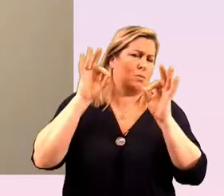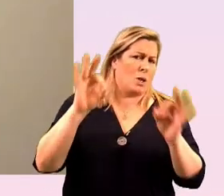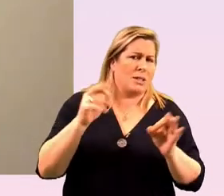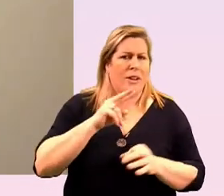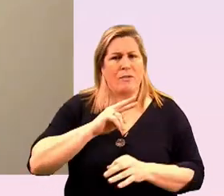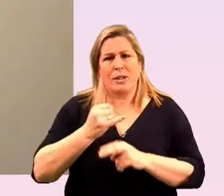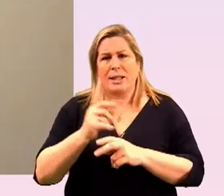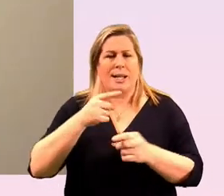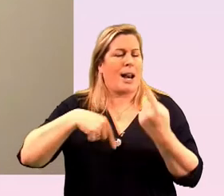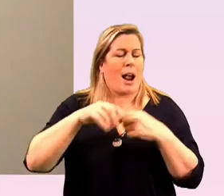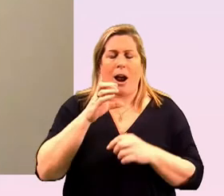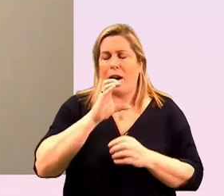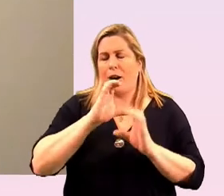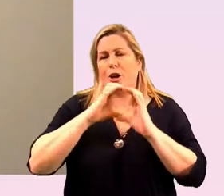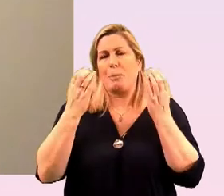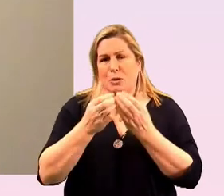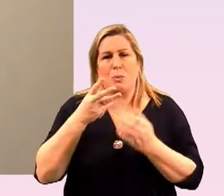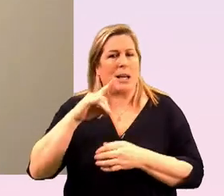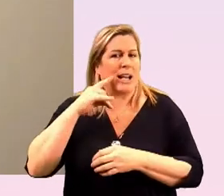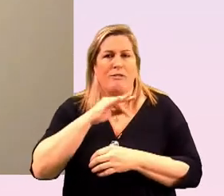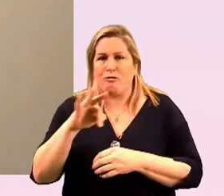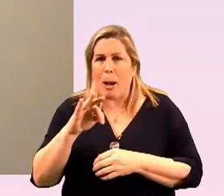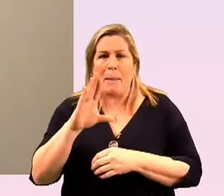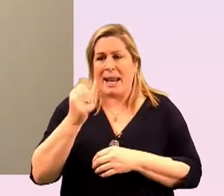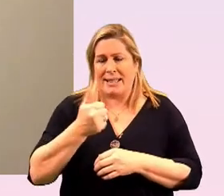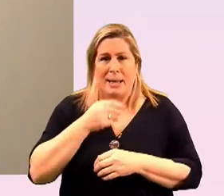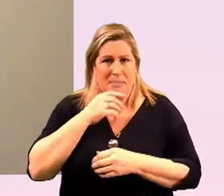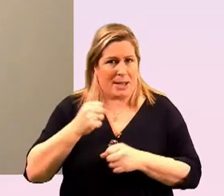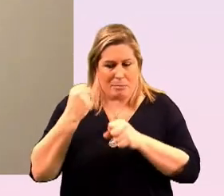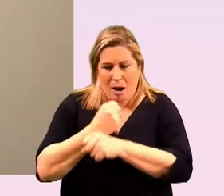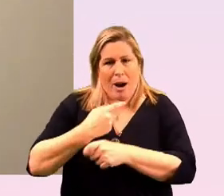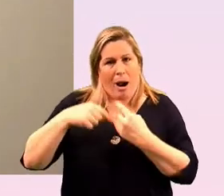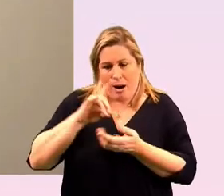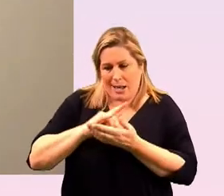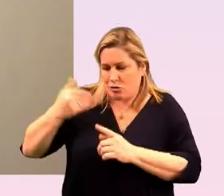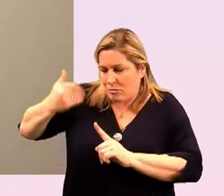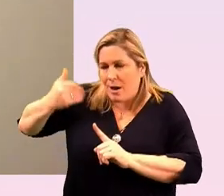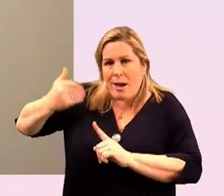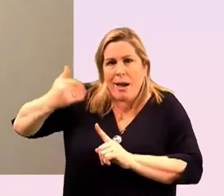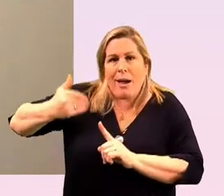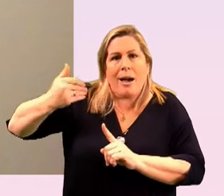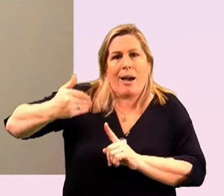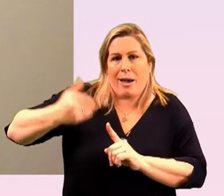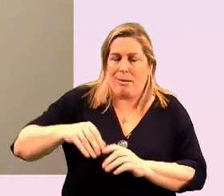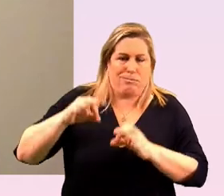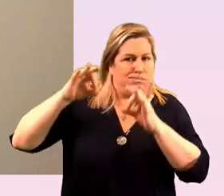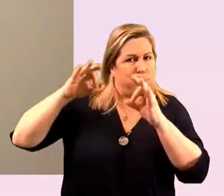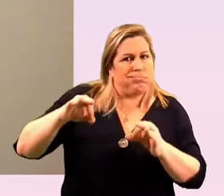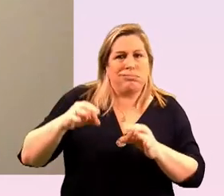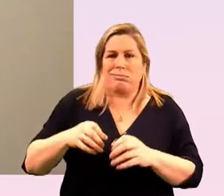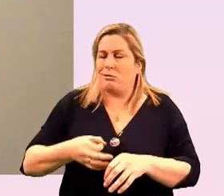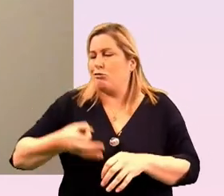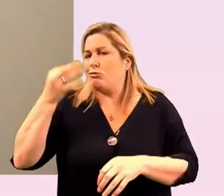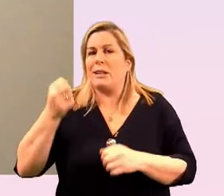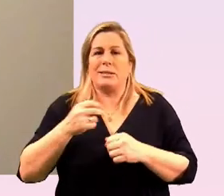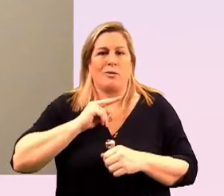community and we're chronicling all our history in our country and continuing to be a shining light and and the